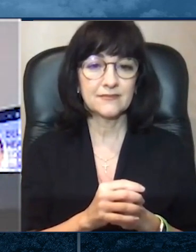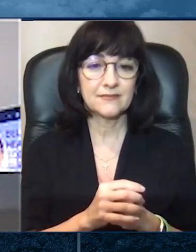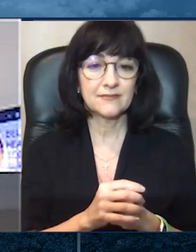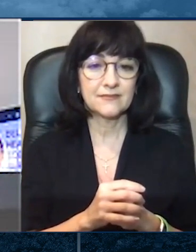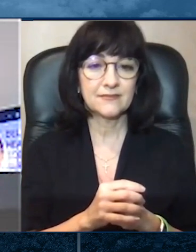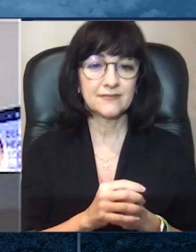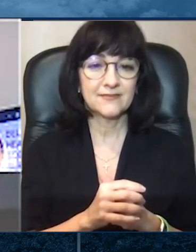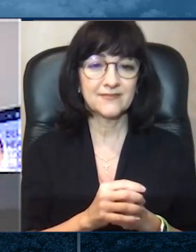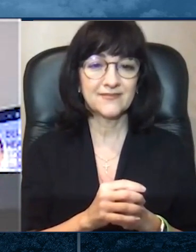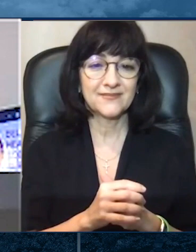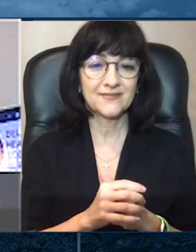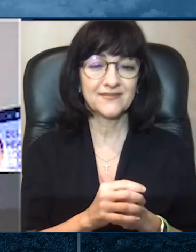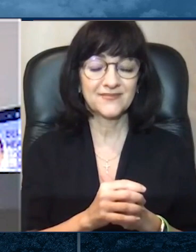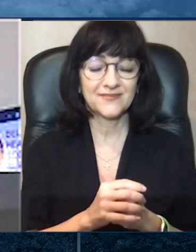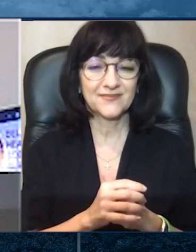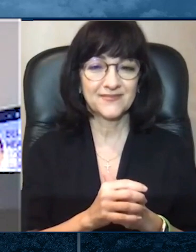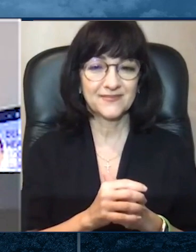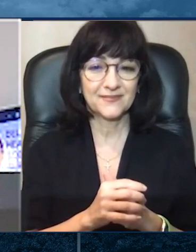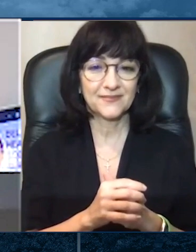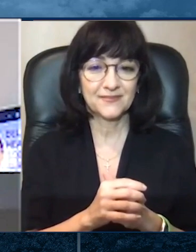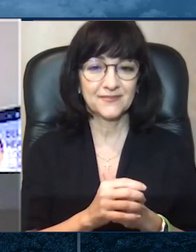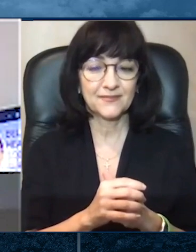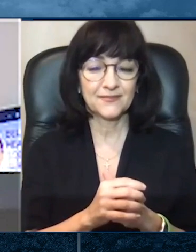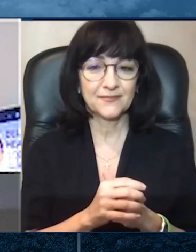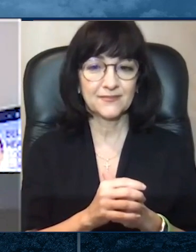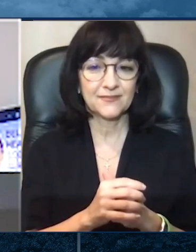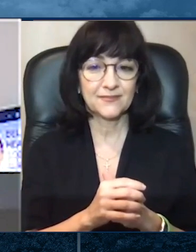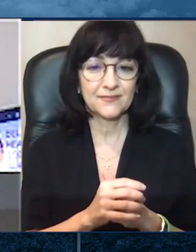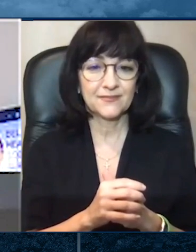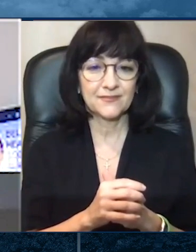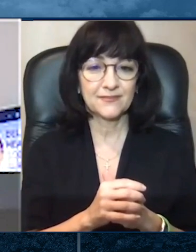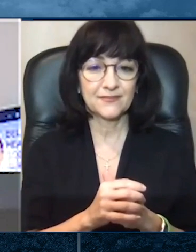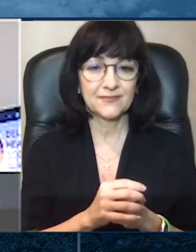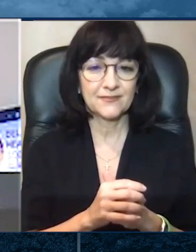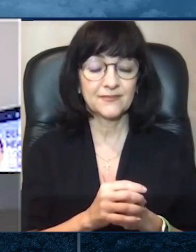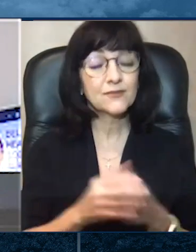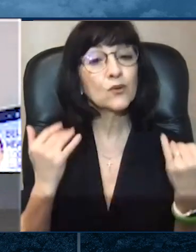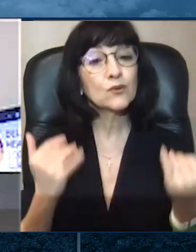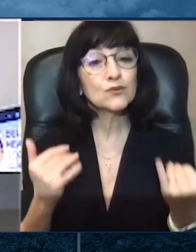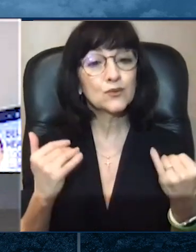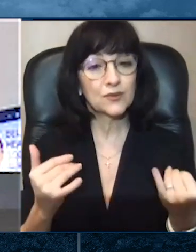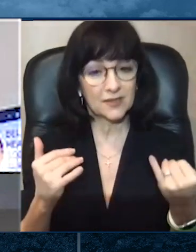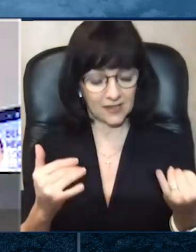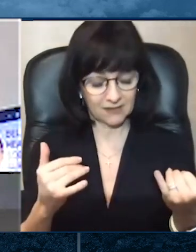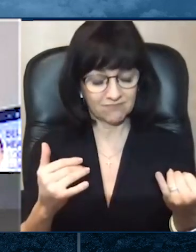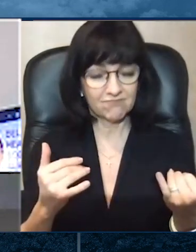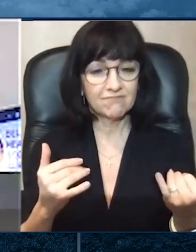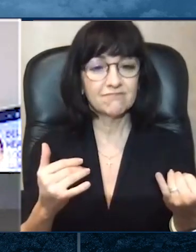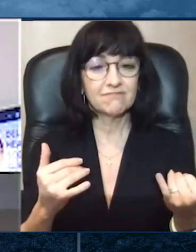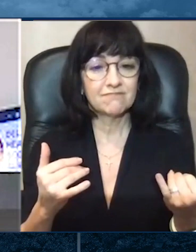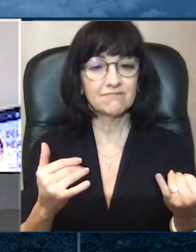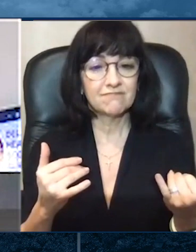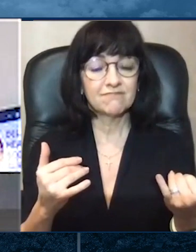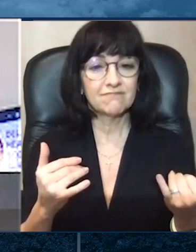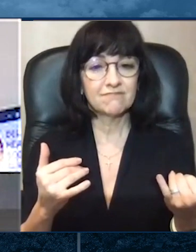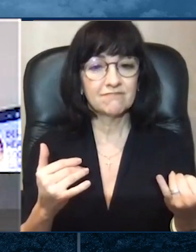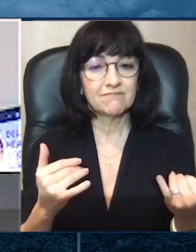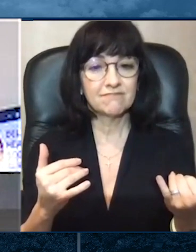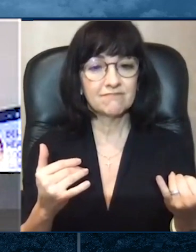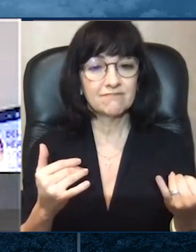Hoy, nosotros dos y todos ustedes somos buenos ejemplos en cómo podemos